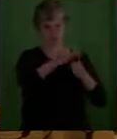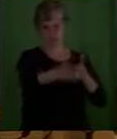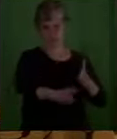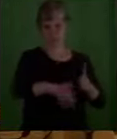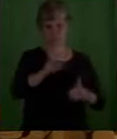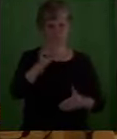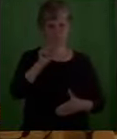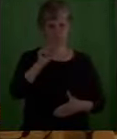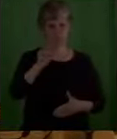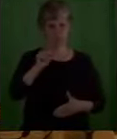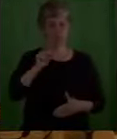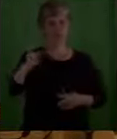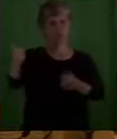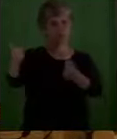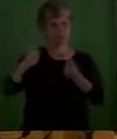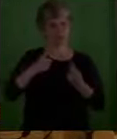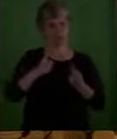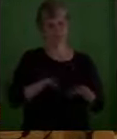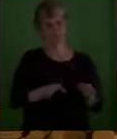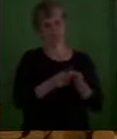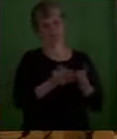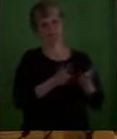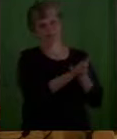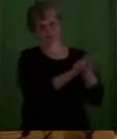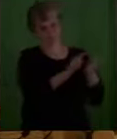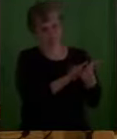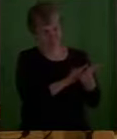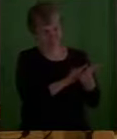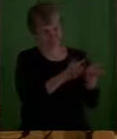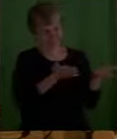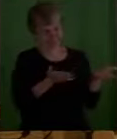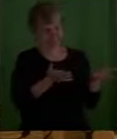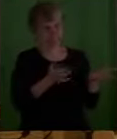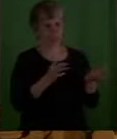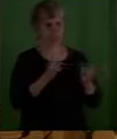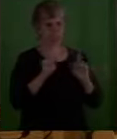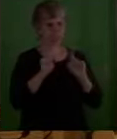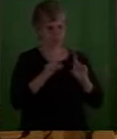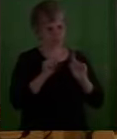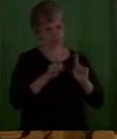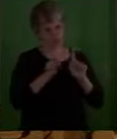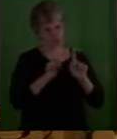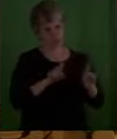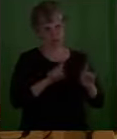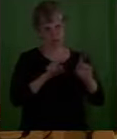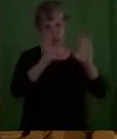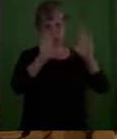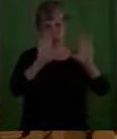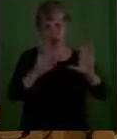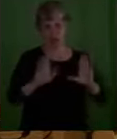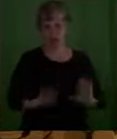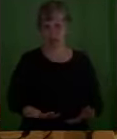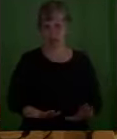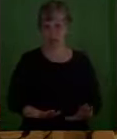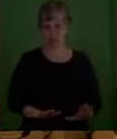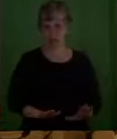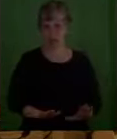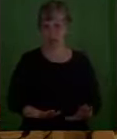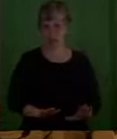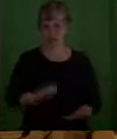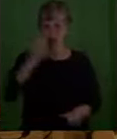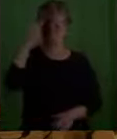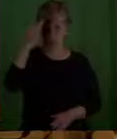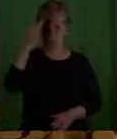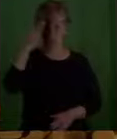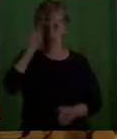permitted to by law every Sunday to be reminded of that